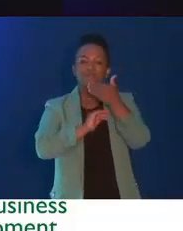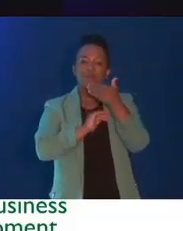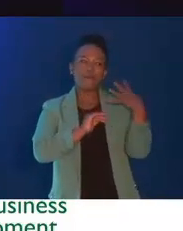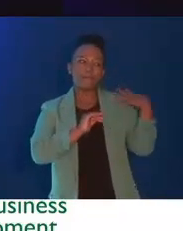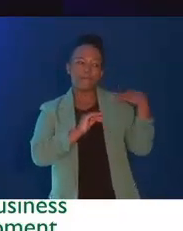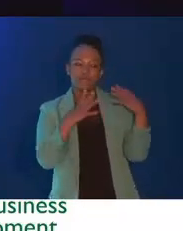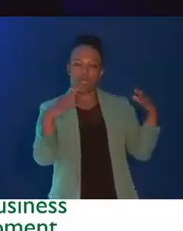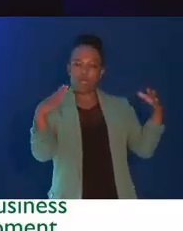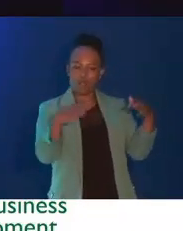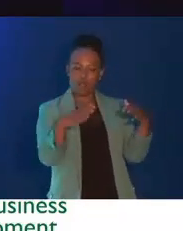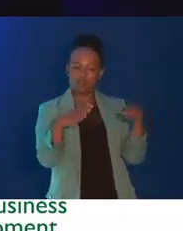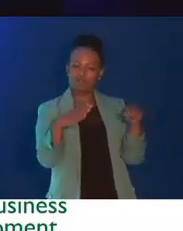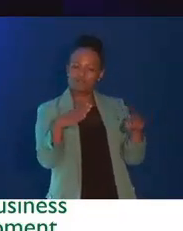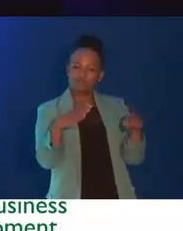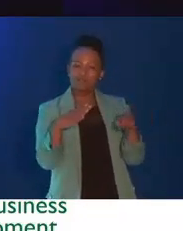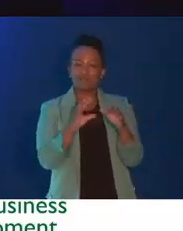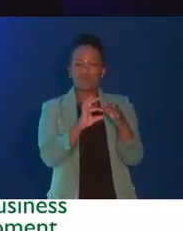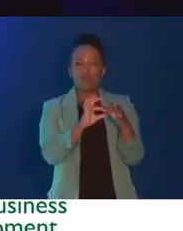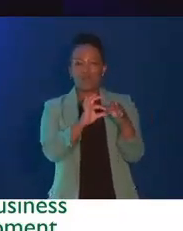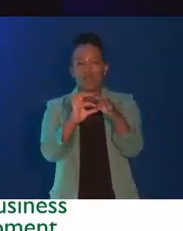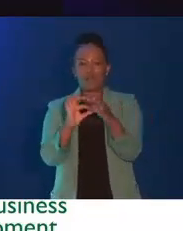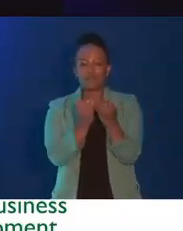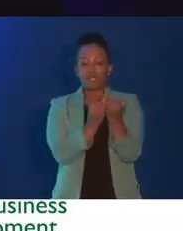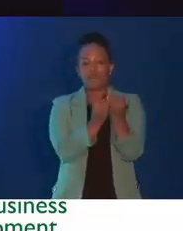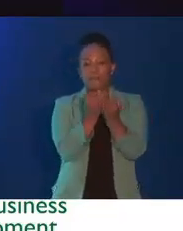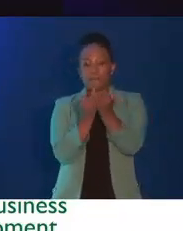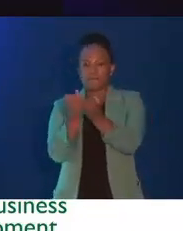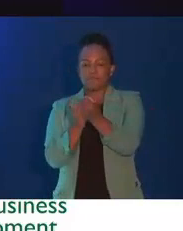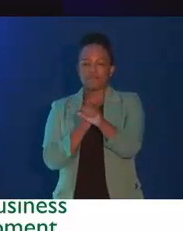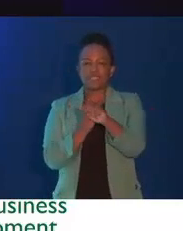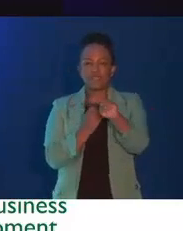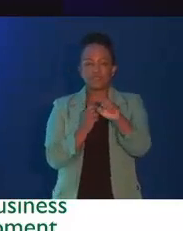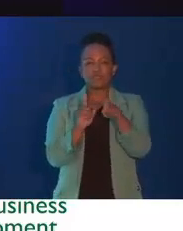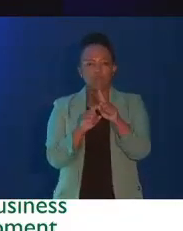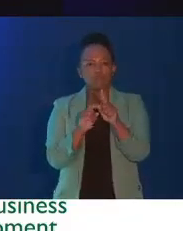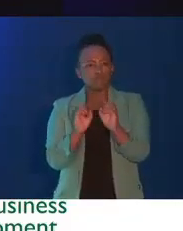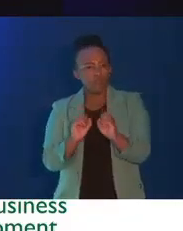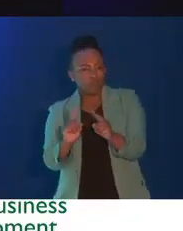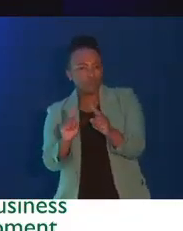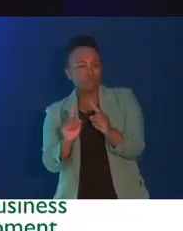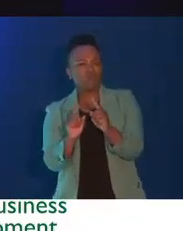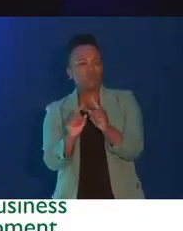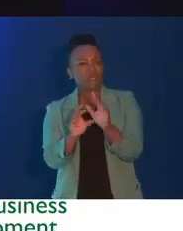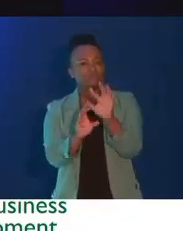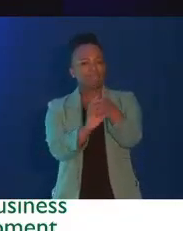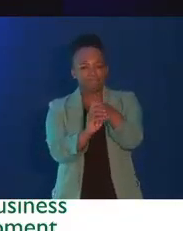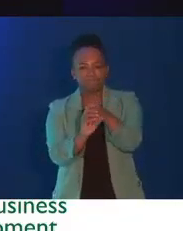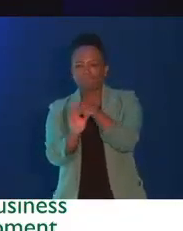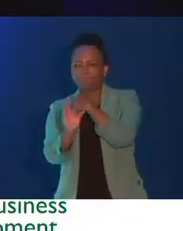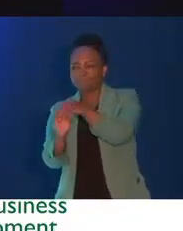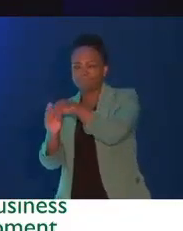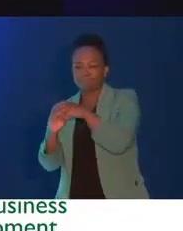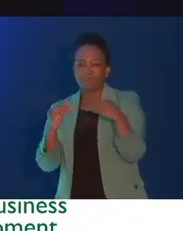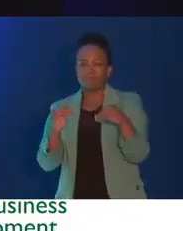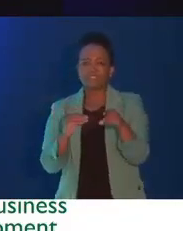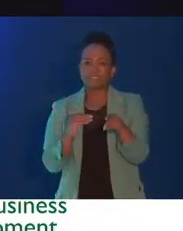It aims at linking competitive SMMEs with market opportunities in private sector value chains. To